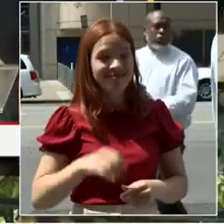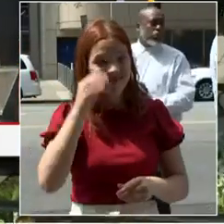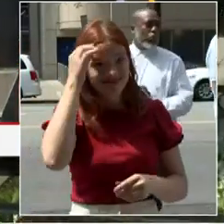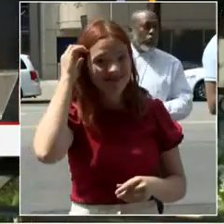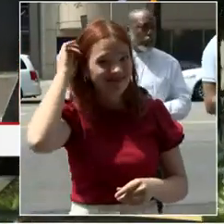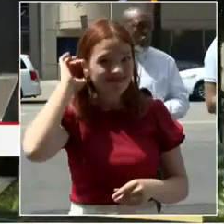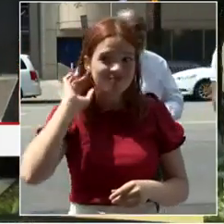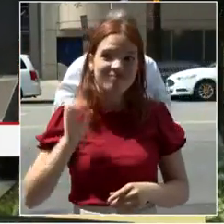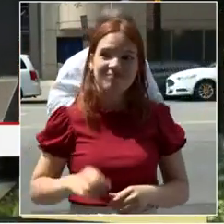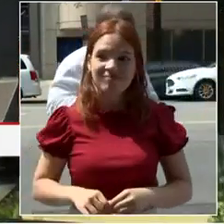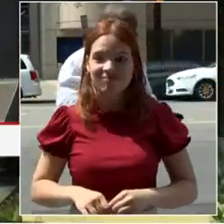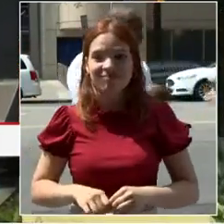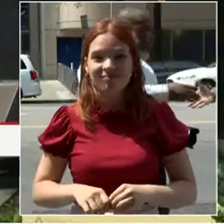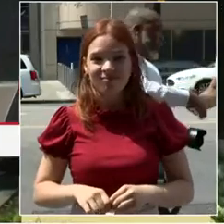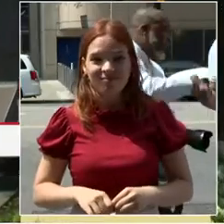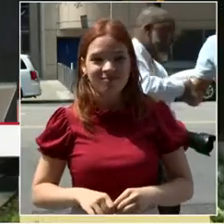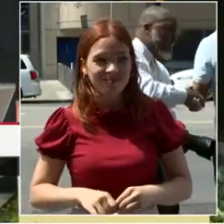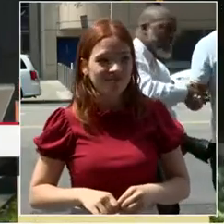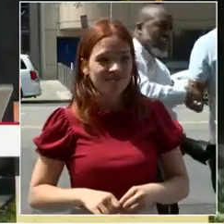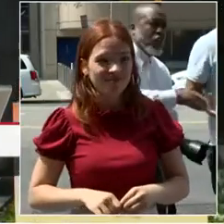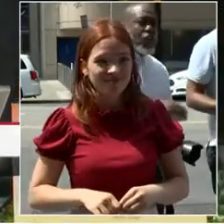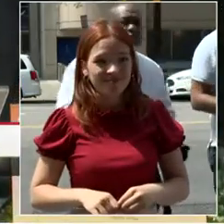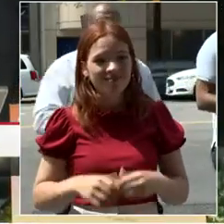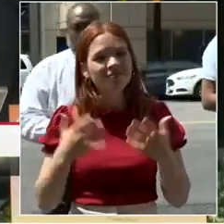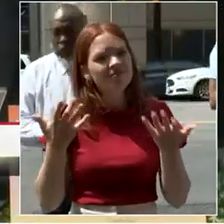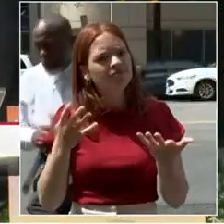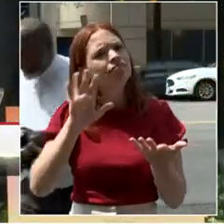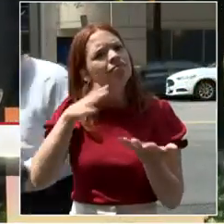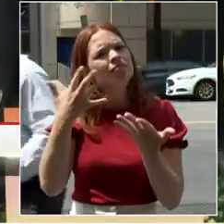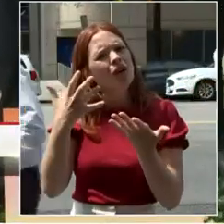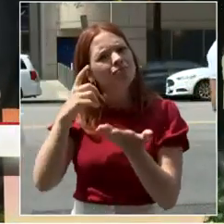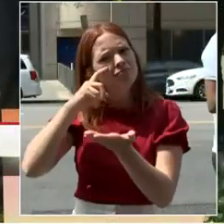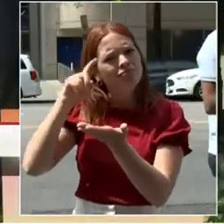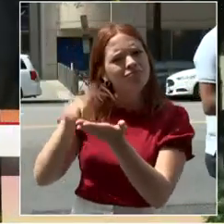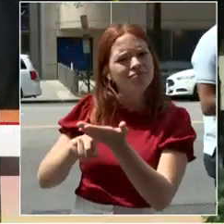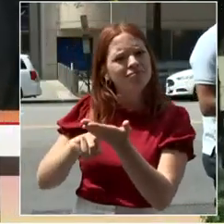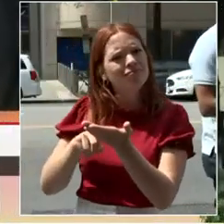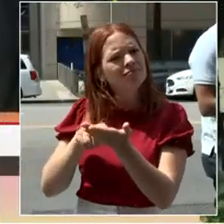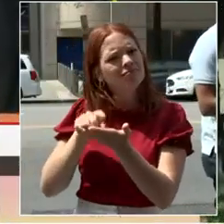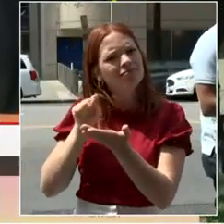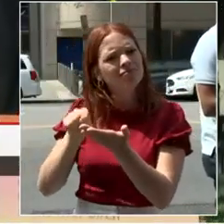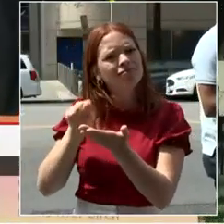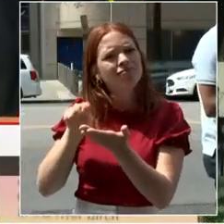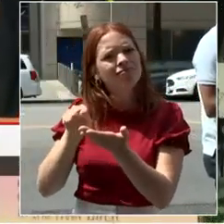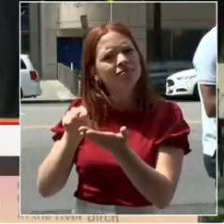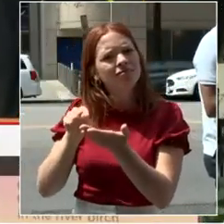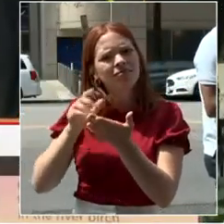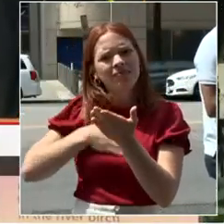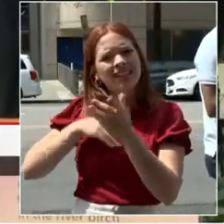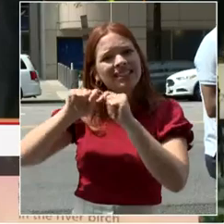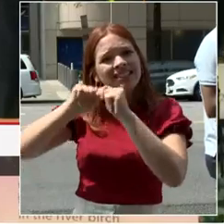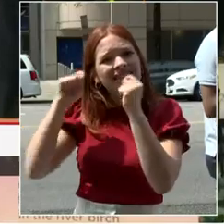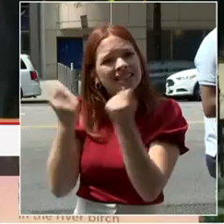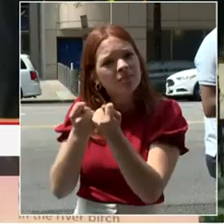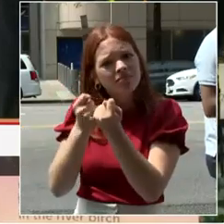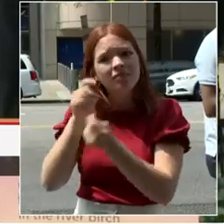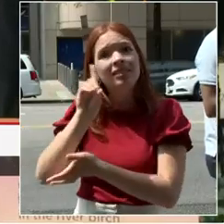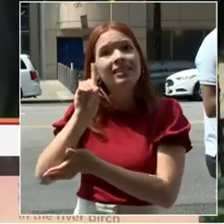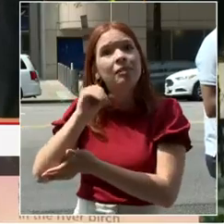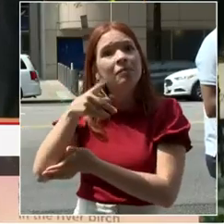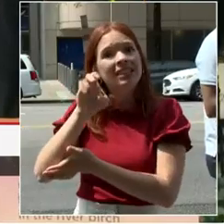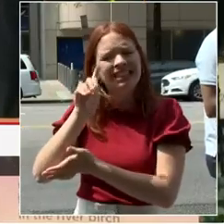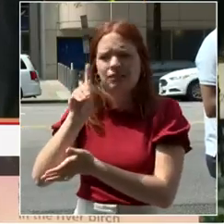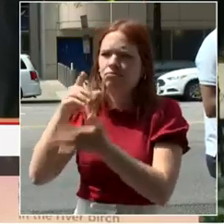So I, too, want to acknowledge my, what I call my big deal team at DEMPED. Let's give it up for DEMPED, who